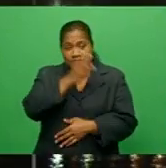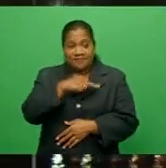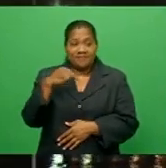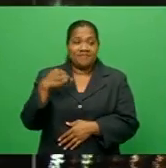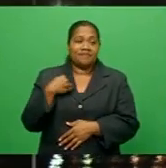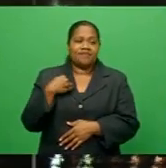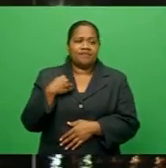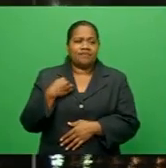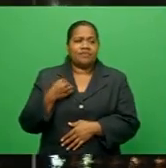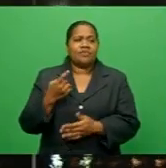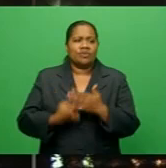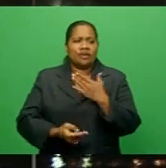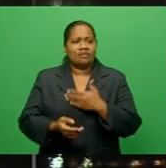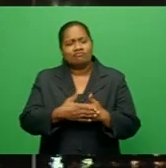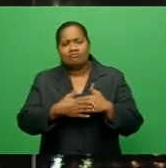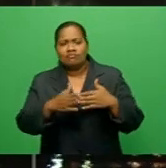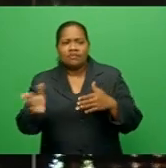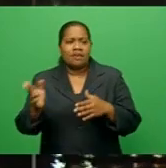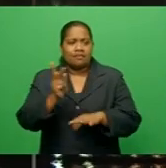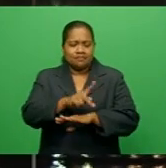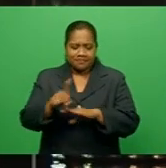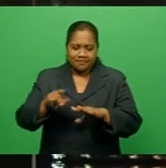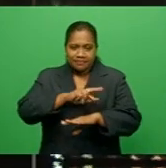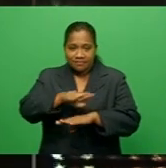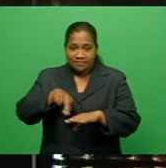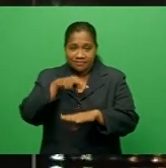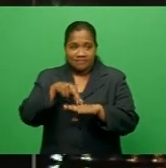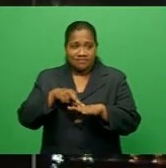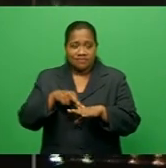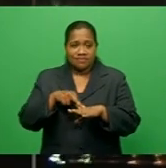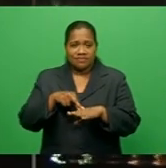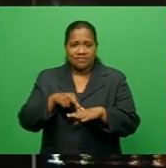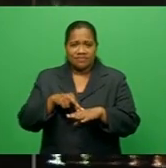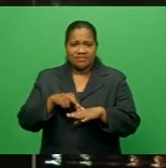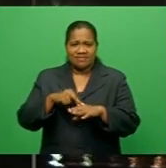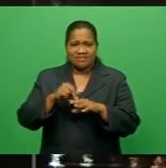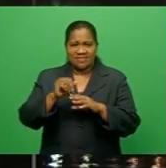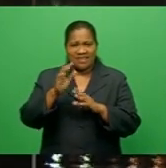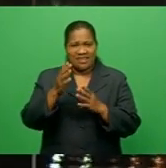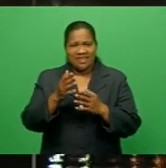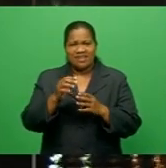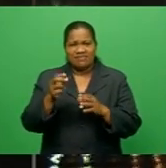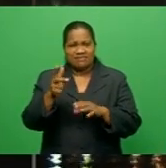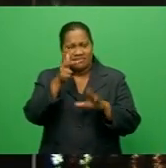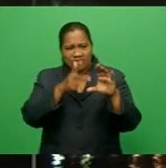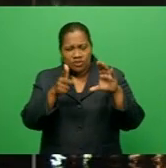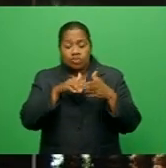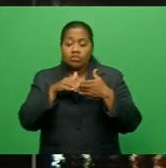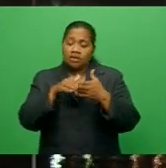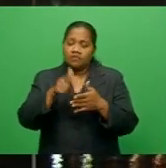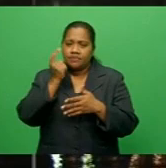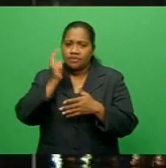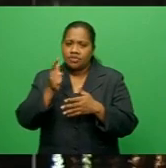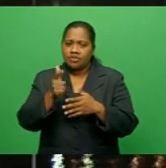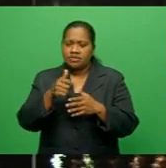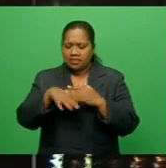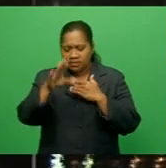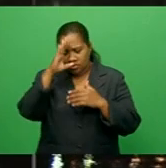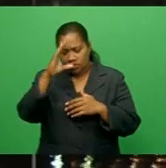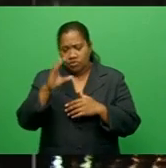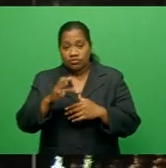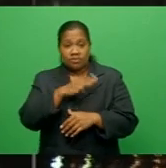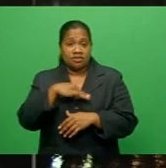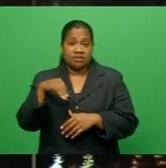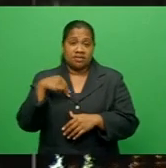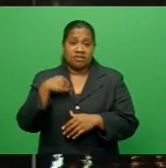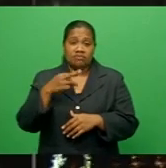has launched the Pacific Regional Channel with over 800 video resources to help teachers across the country. Minister Rosie Akbar